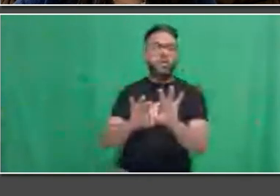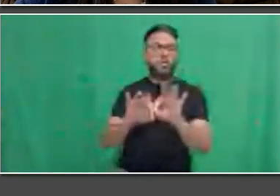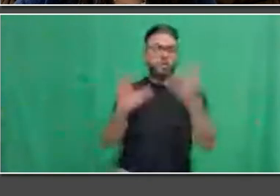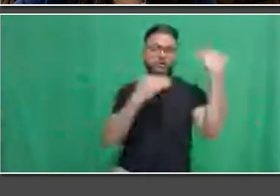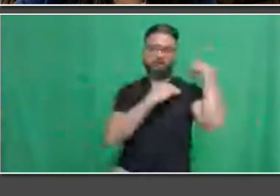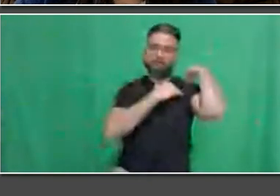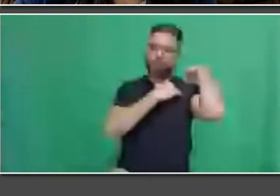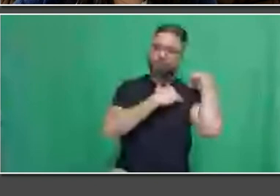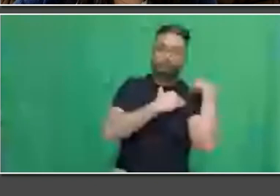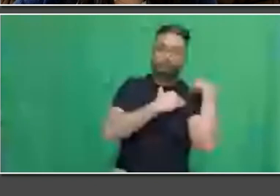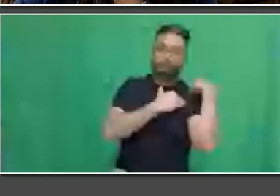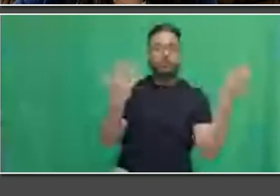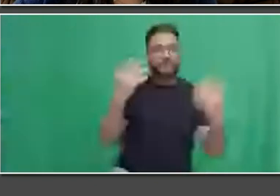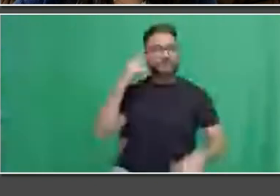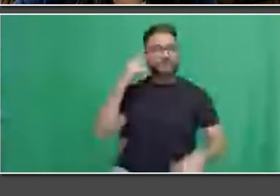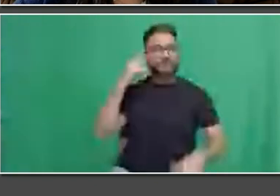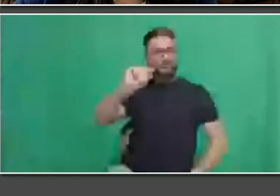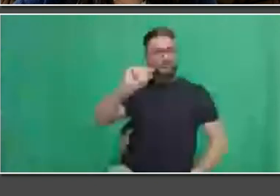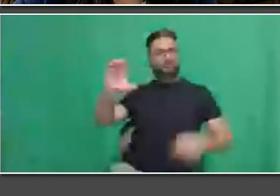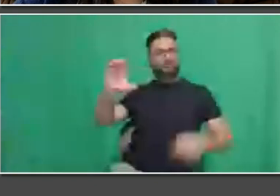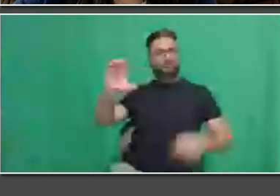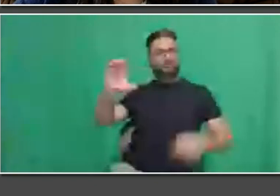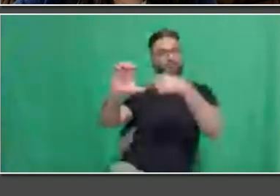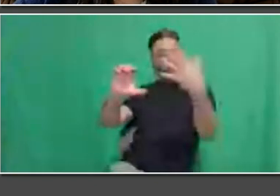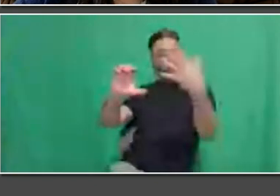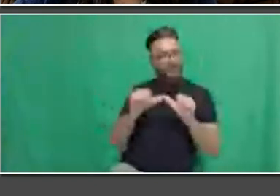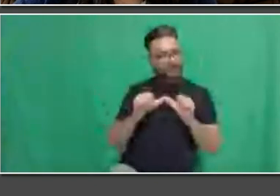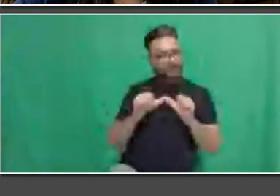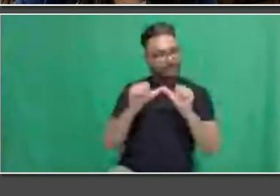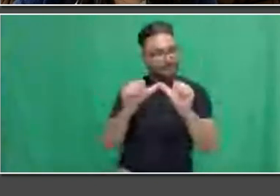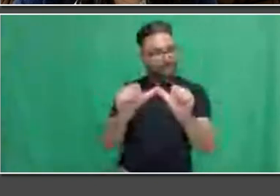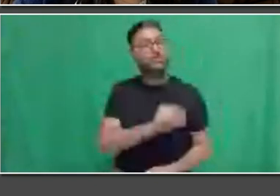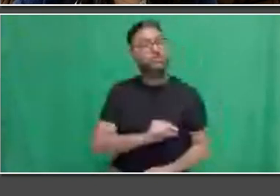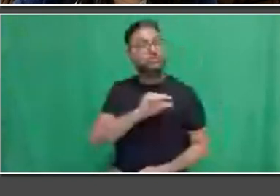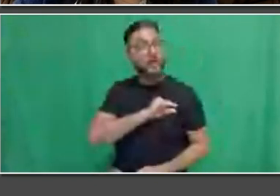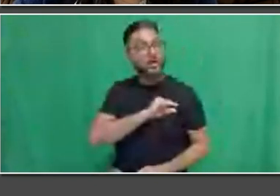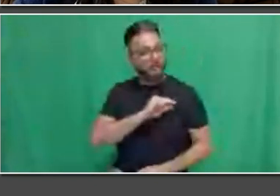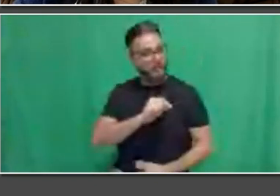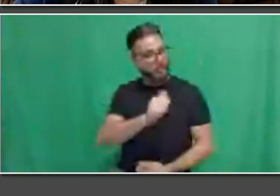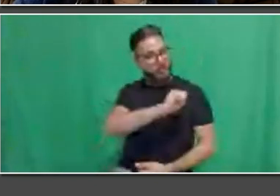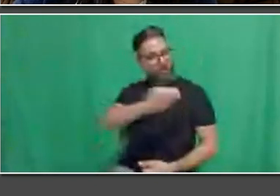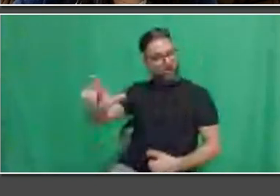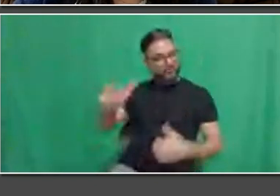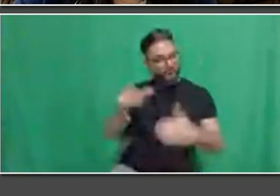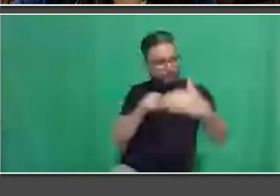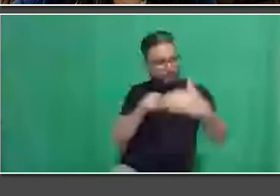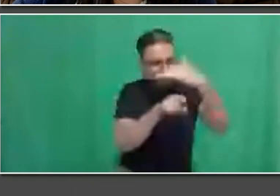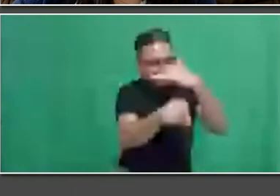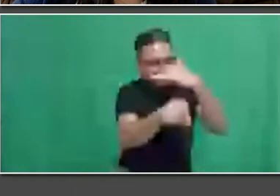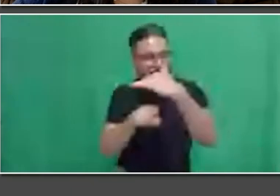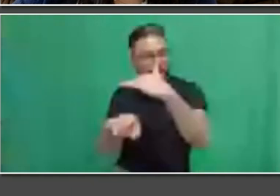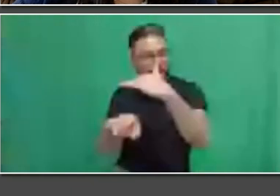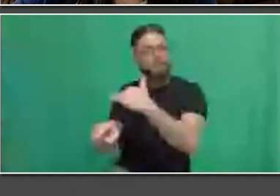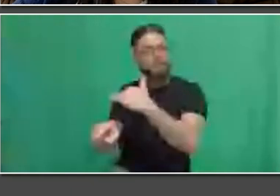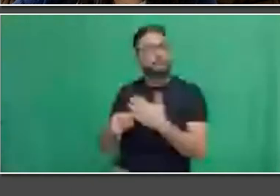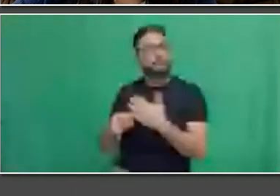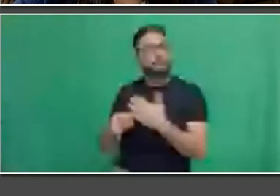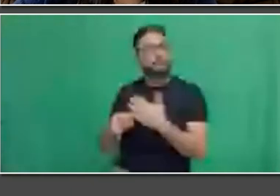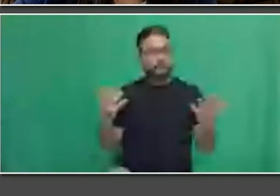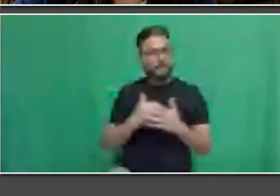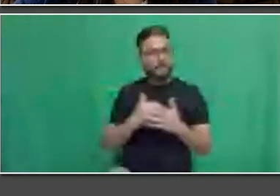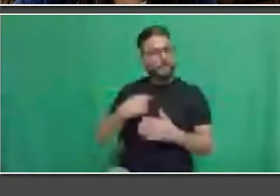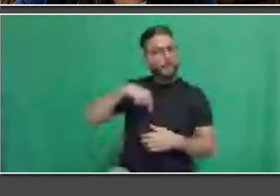on-grade matters at all stations within TTC property. We ensure all our stations are designed